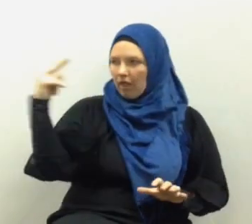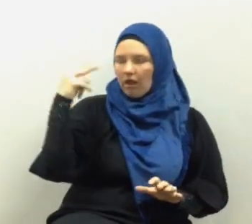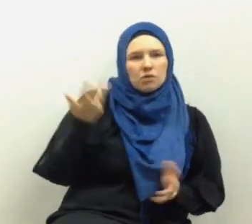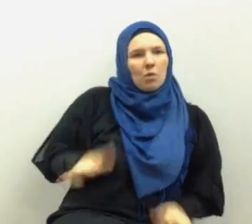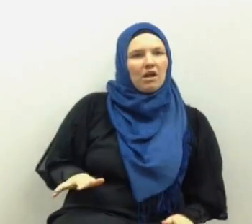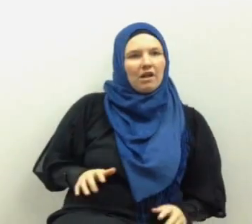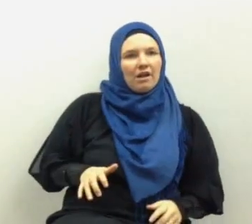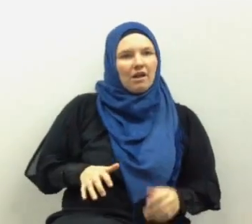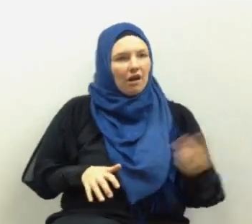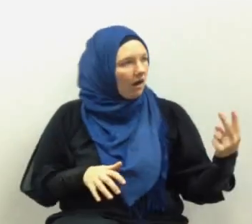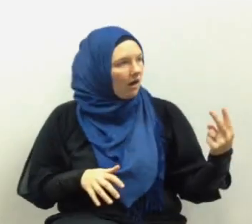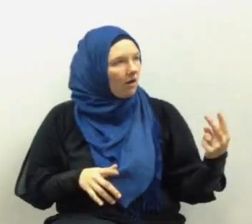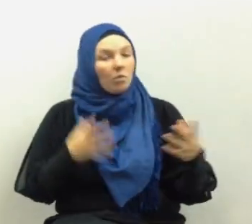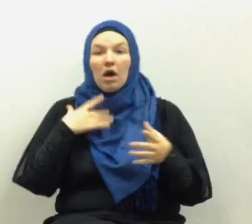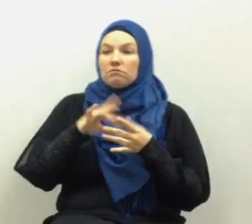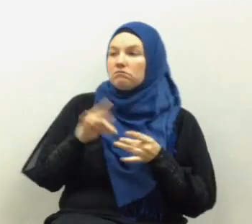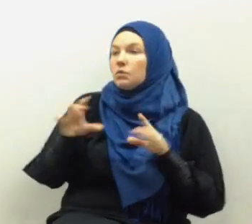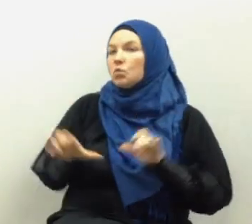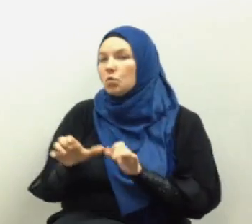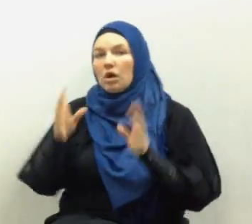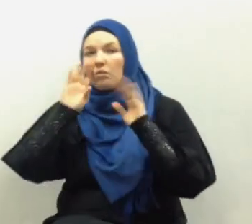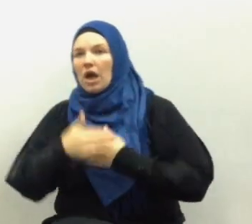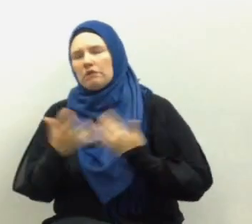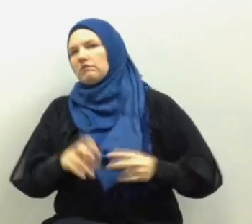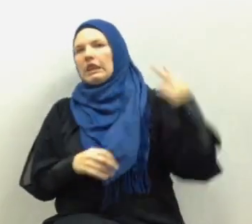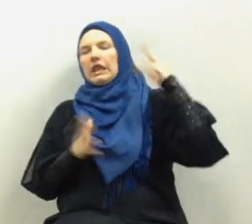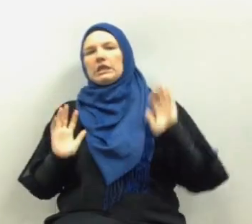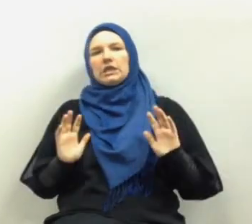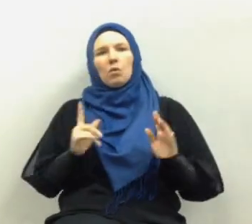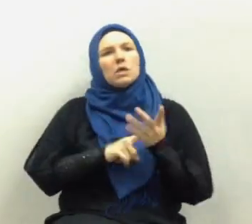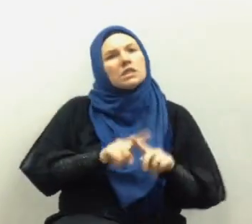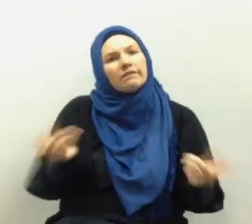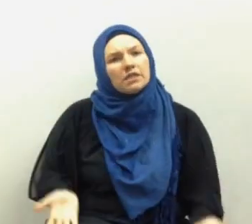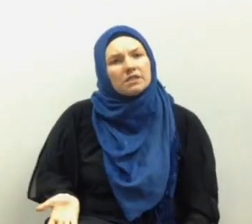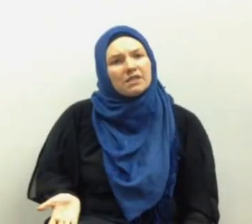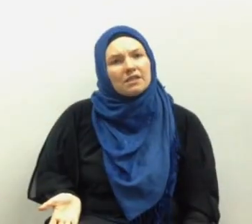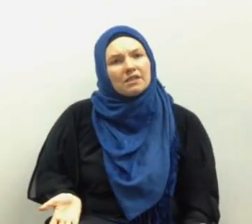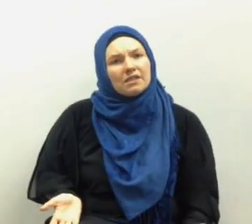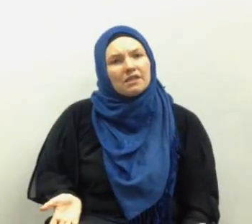may not say about what we say and what we do so what's the difference